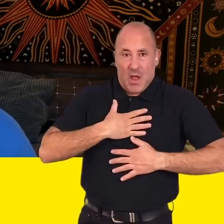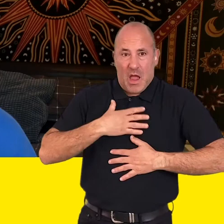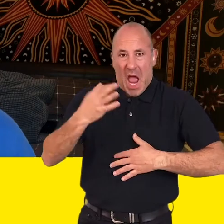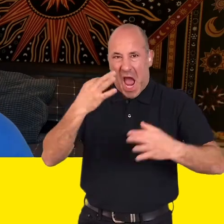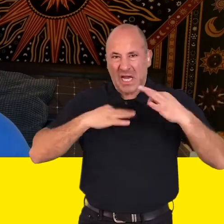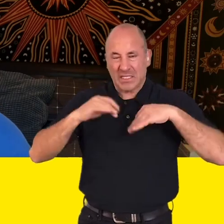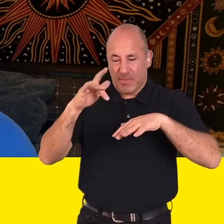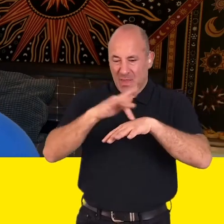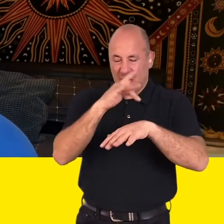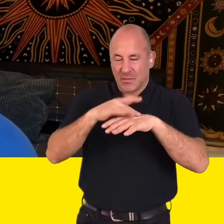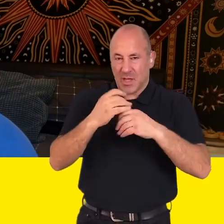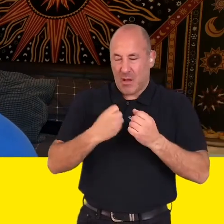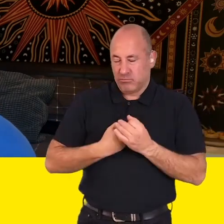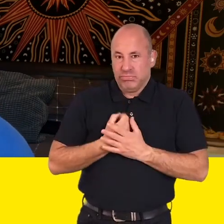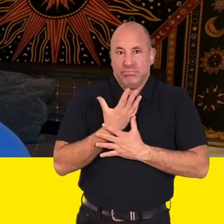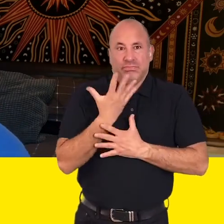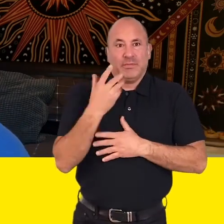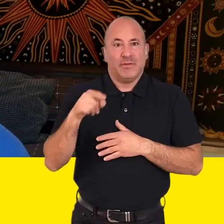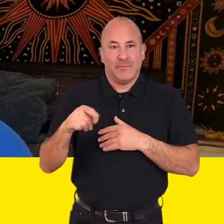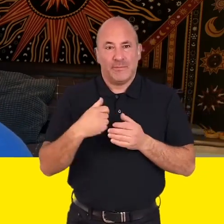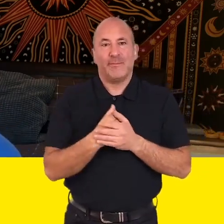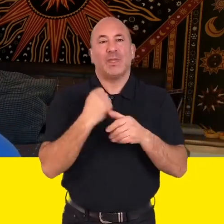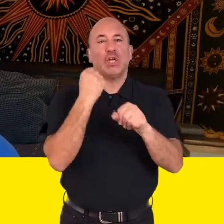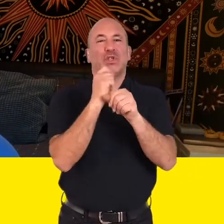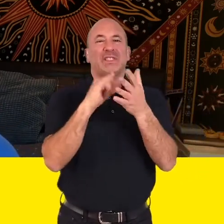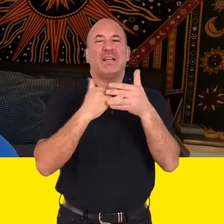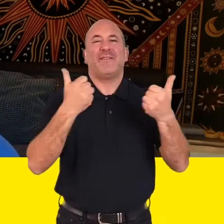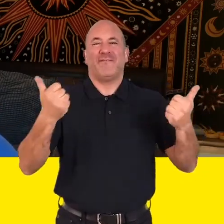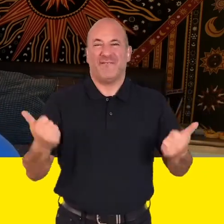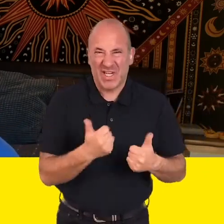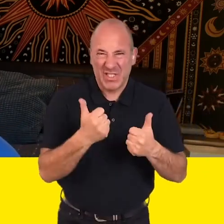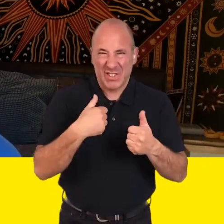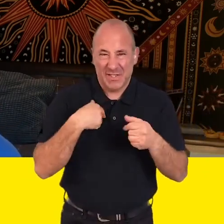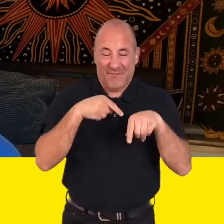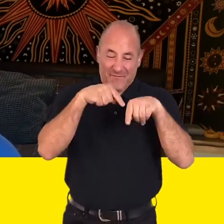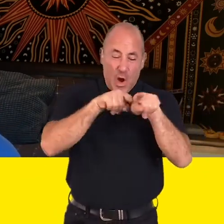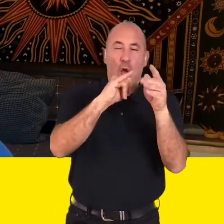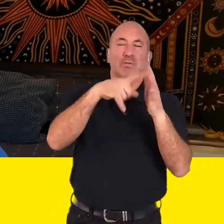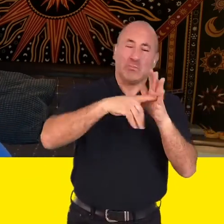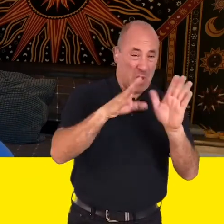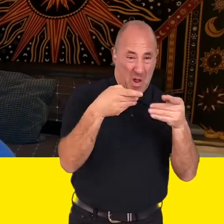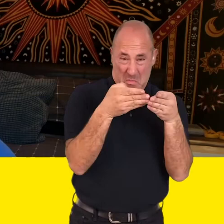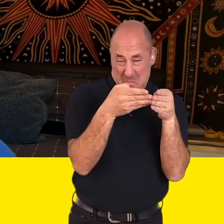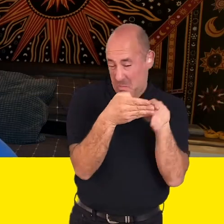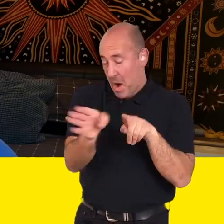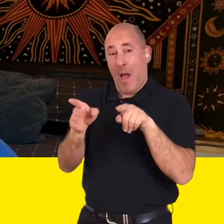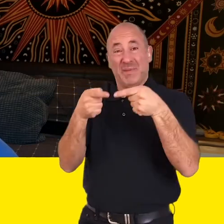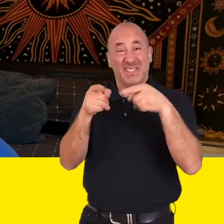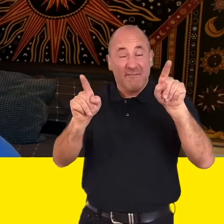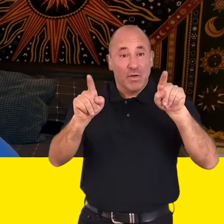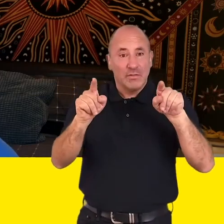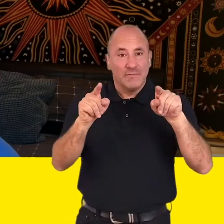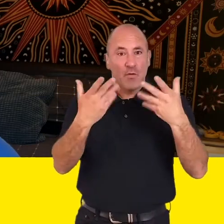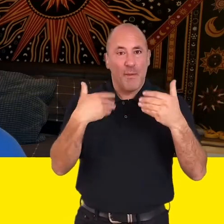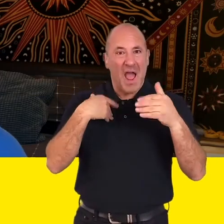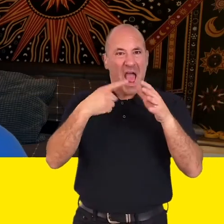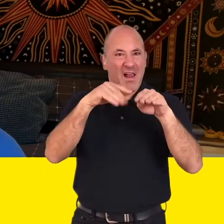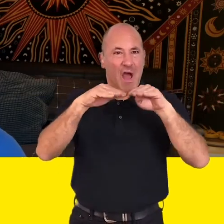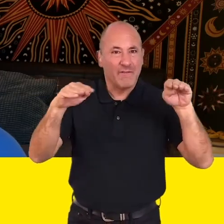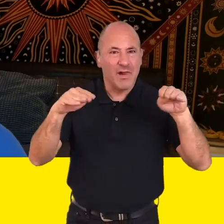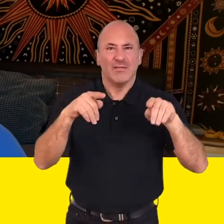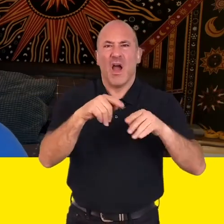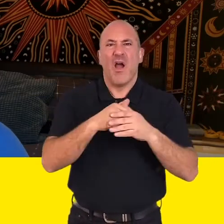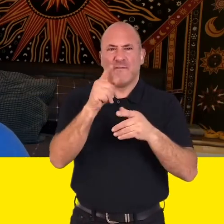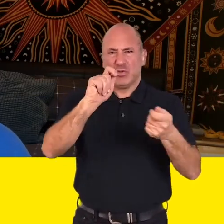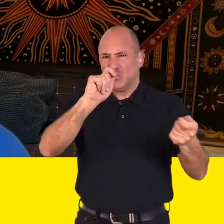passion for acting and theatre really sparked. After my GCSEs I then did completely different subjects for my A-levels so